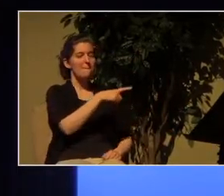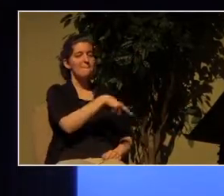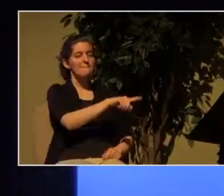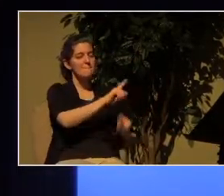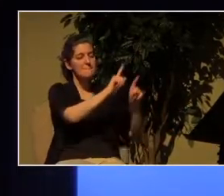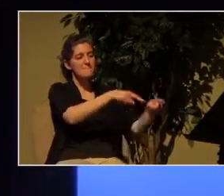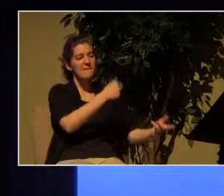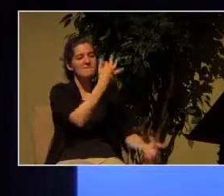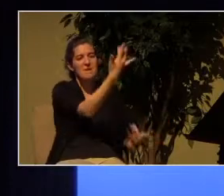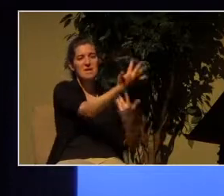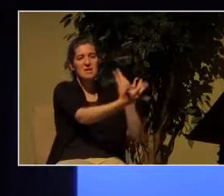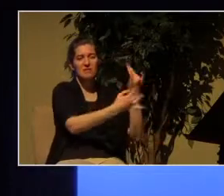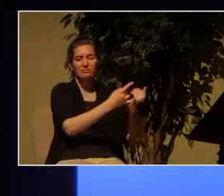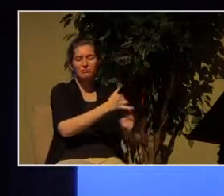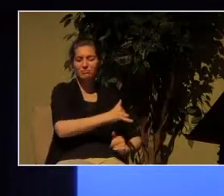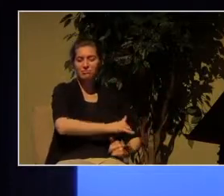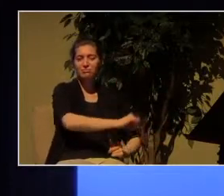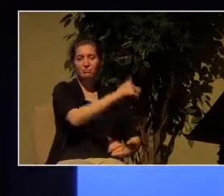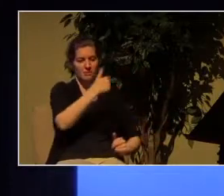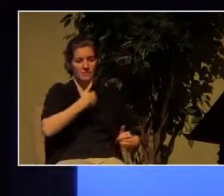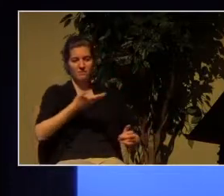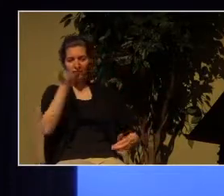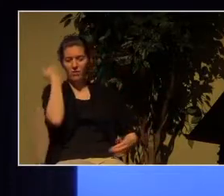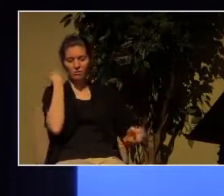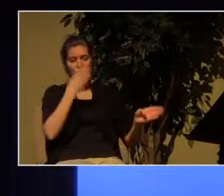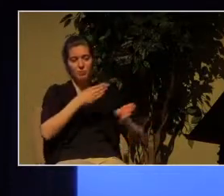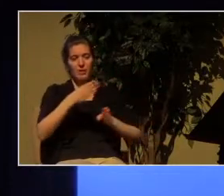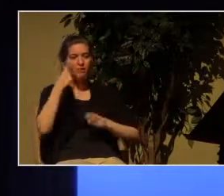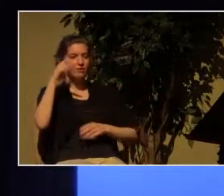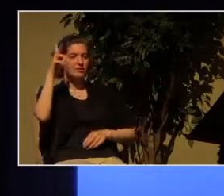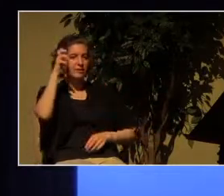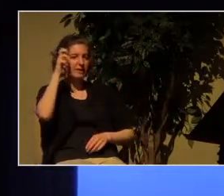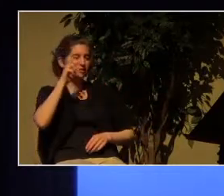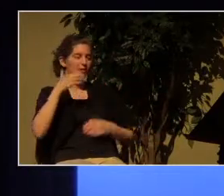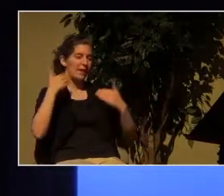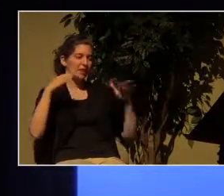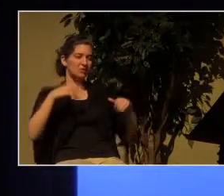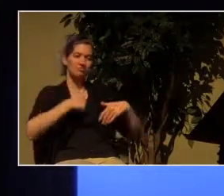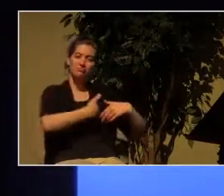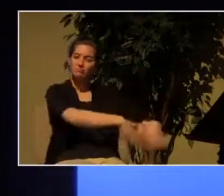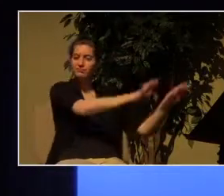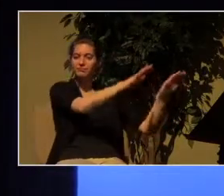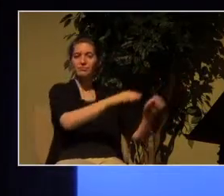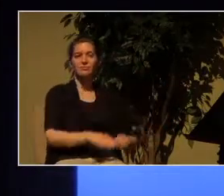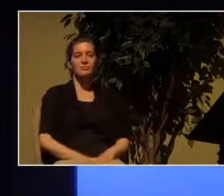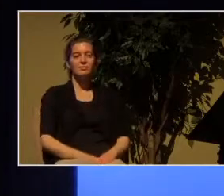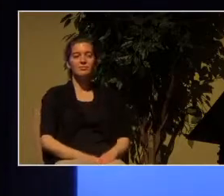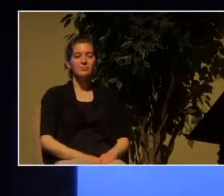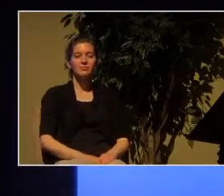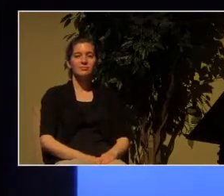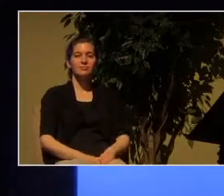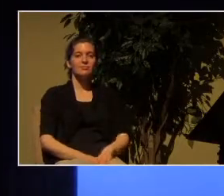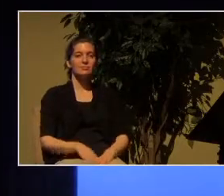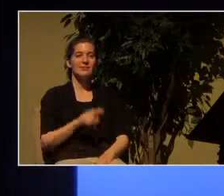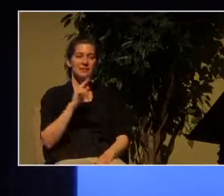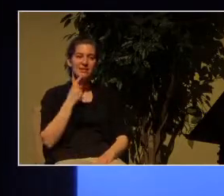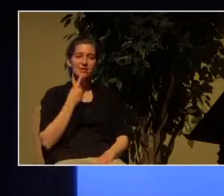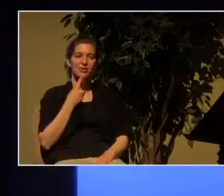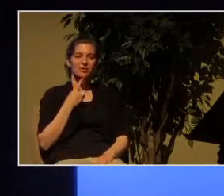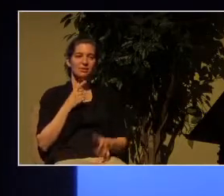devil and his angels sobering words